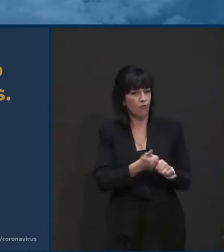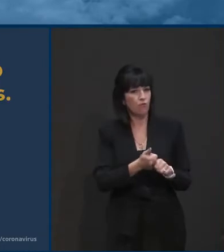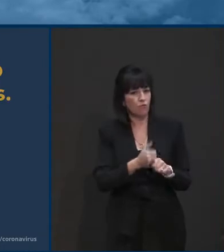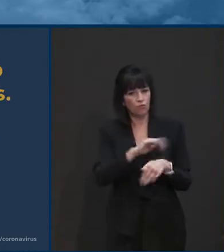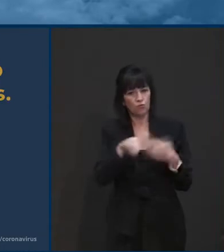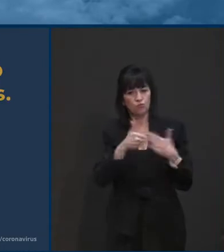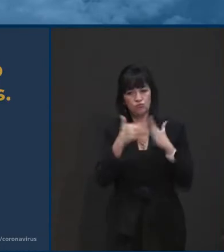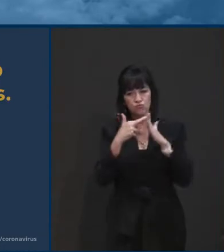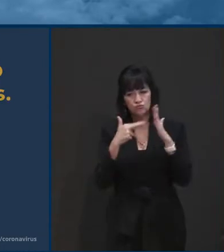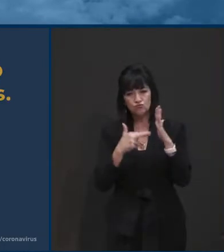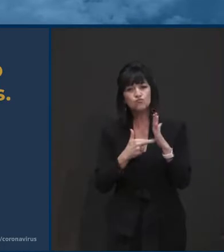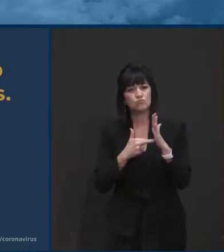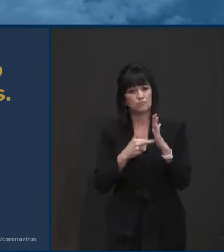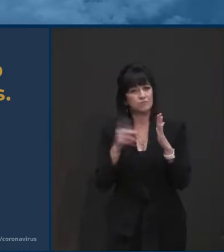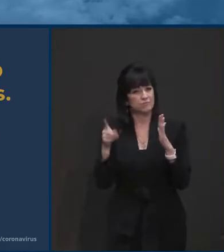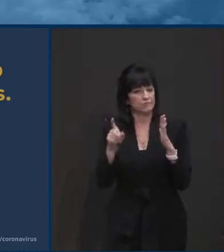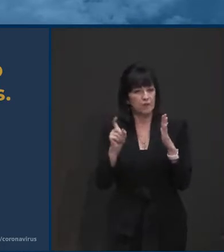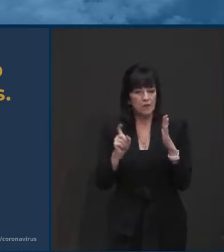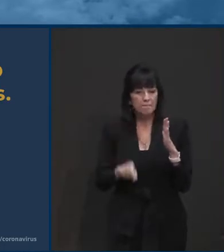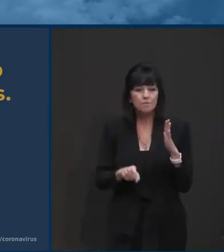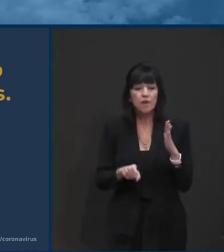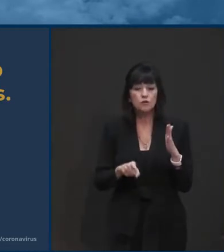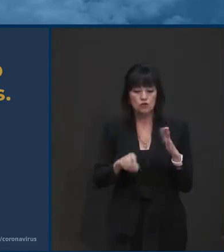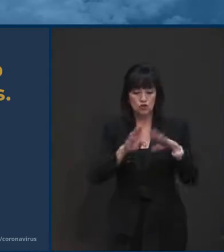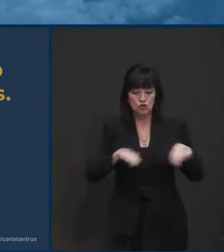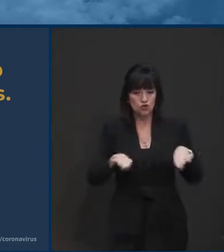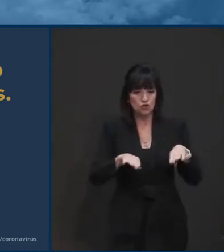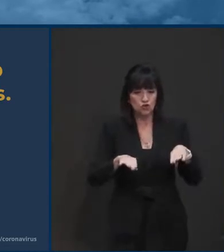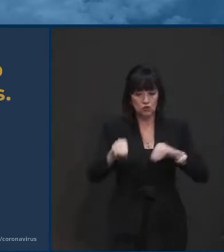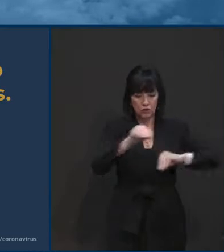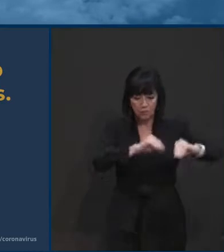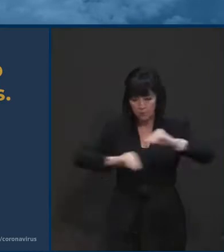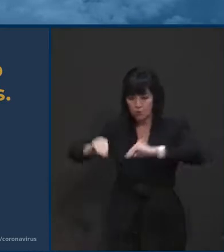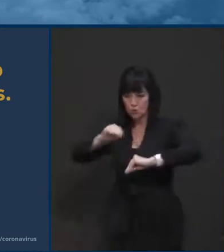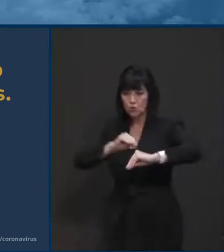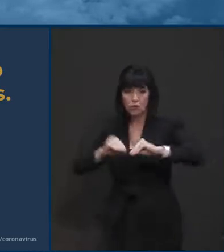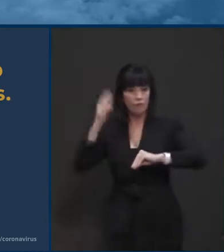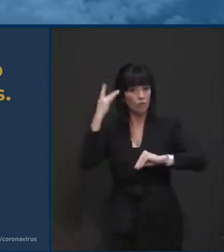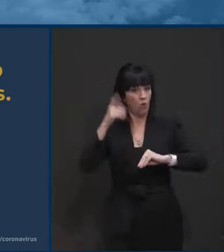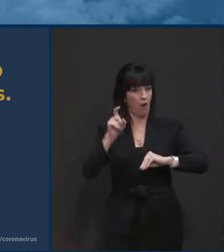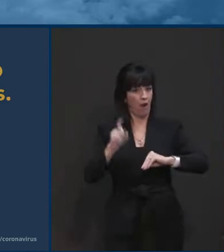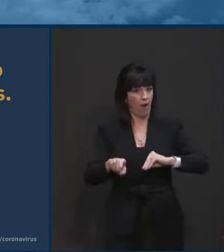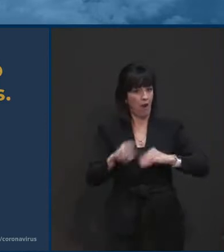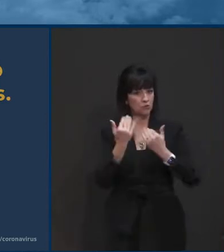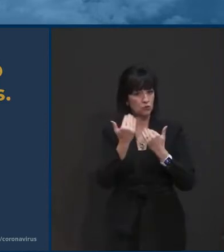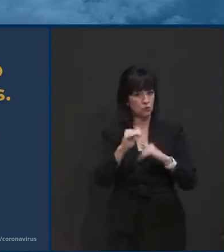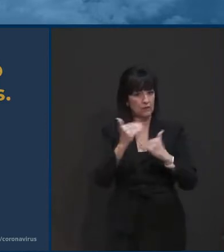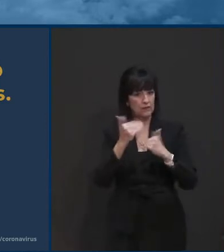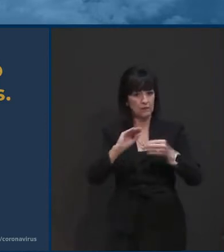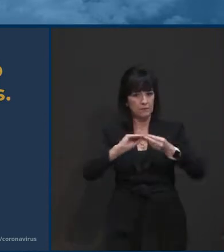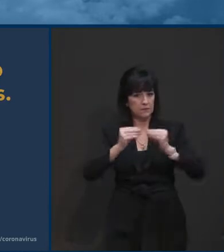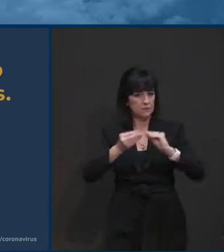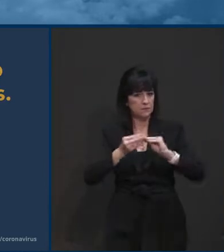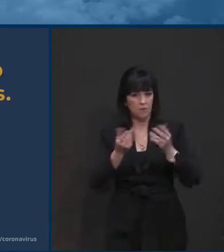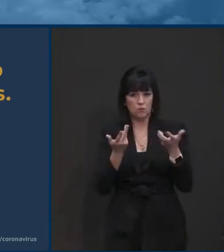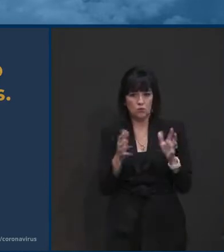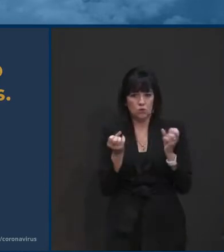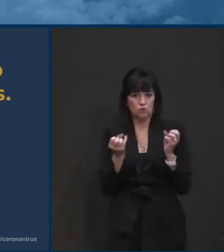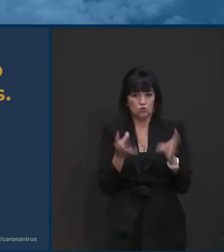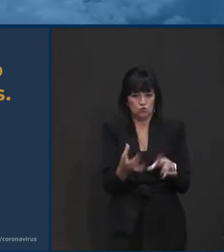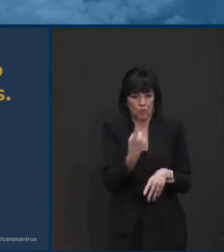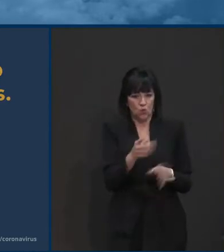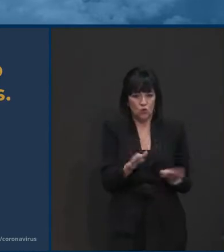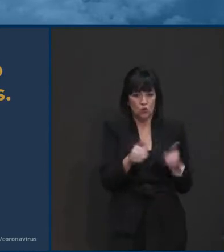things that they need to do to move children around just mind-boggling. Um, and our goal and their goal,